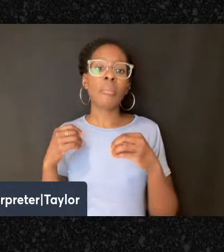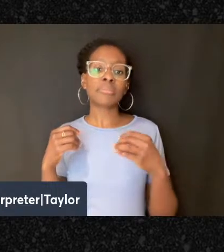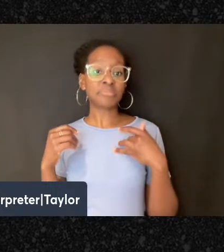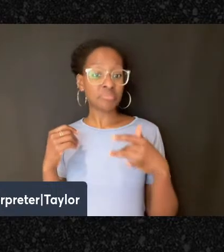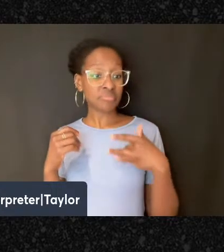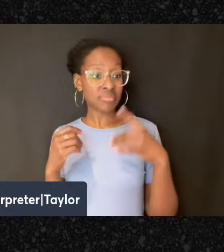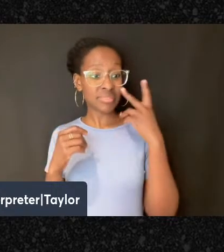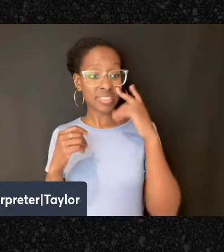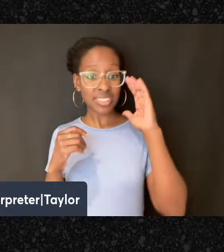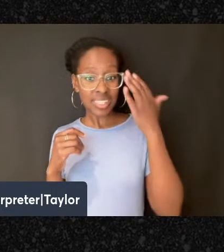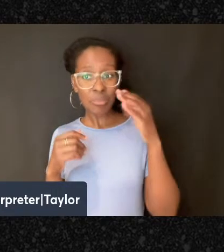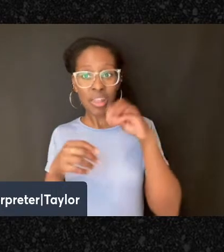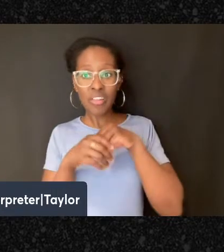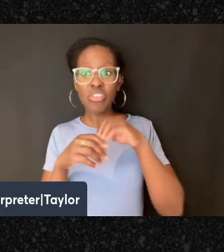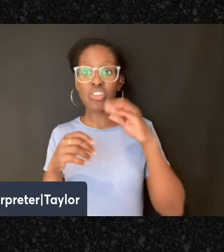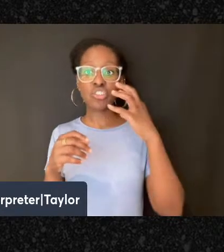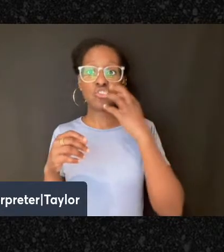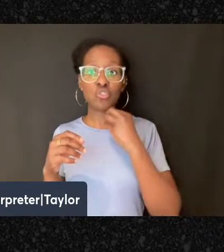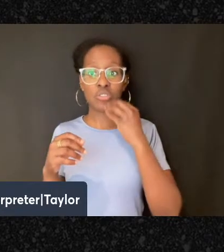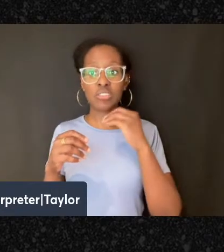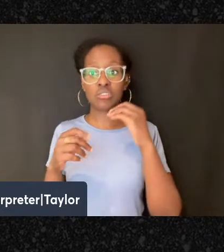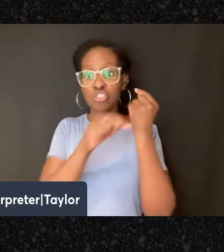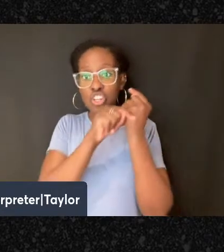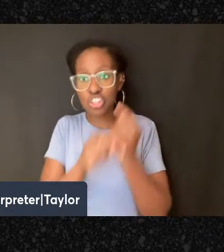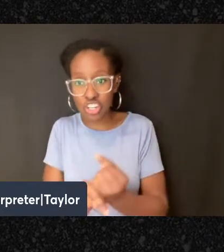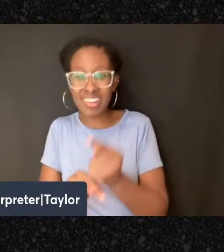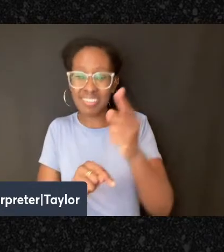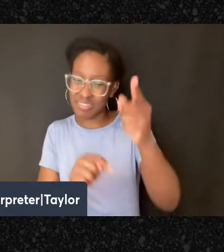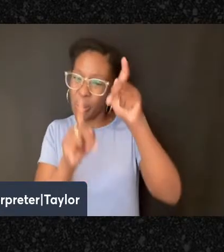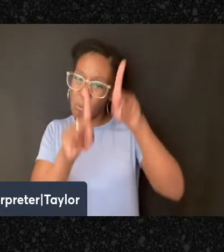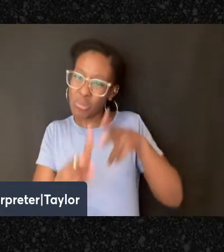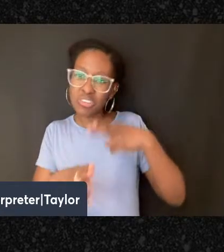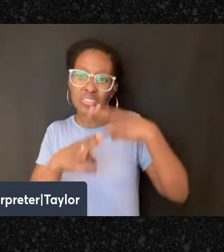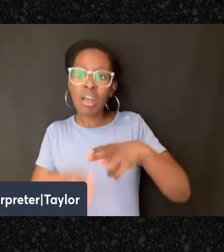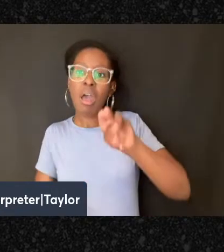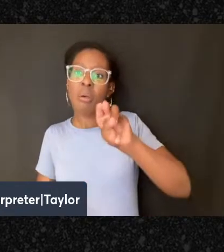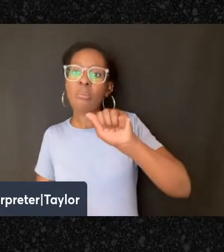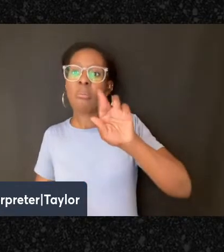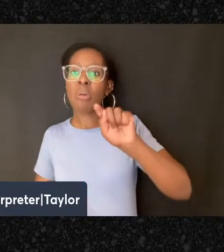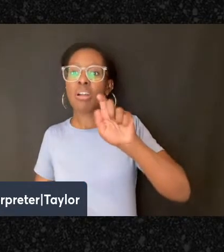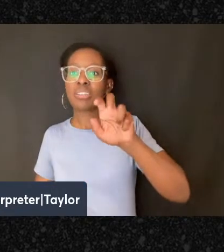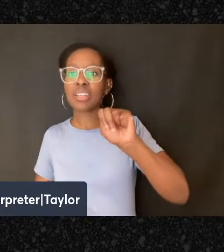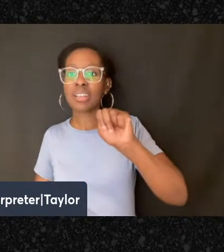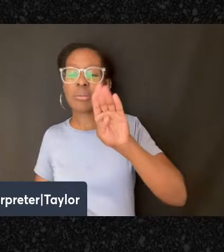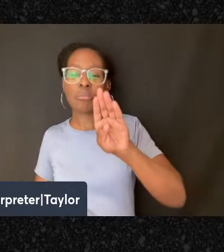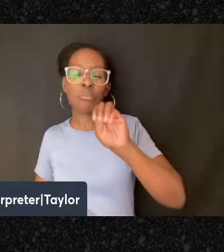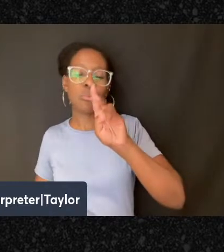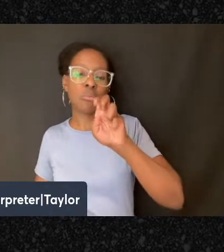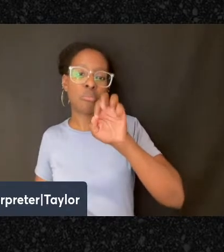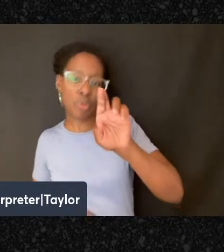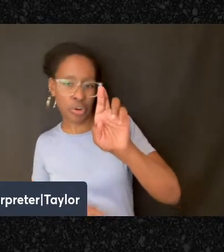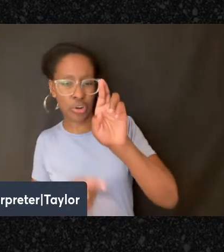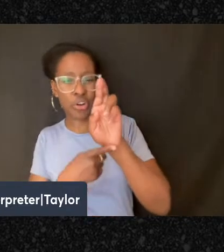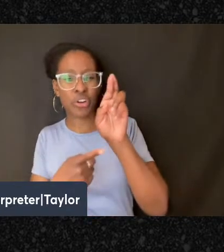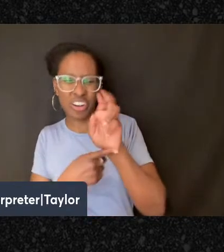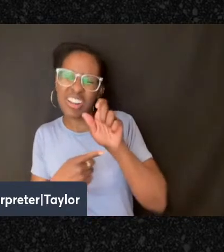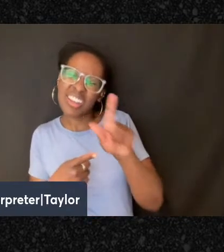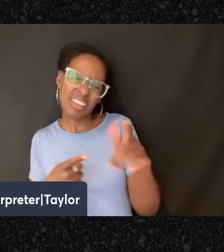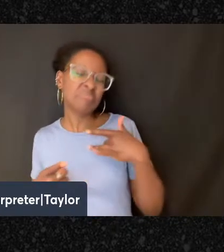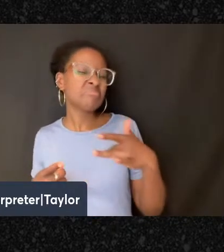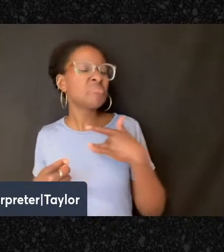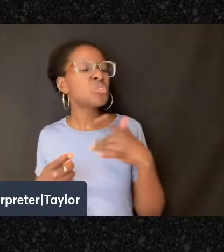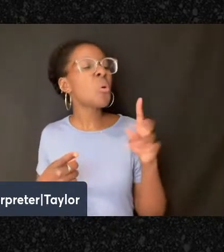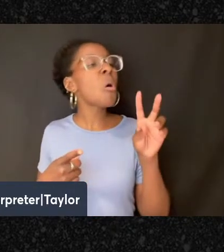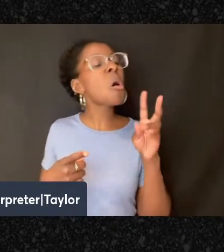bound to halakha in the traditional way that the Orthodox community thought. So there are lots of, there's even within this tiny